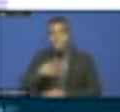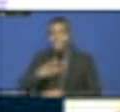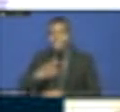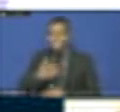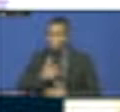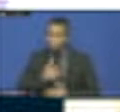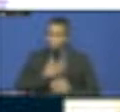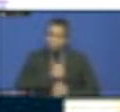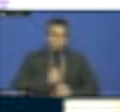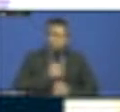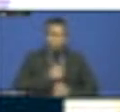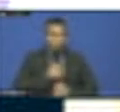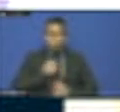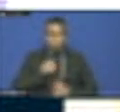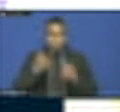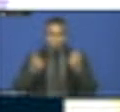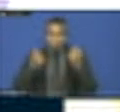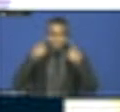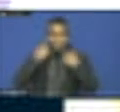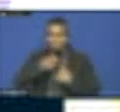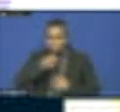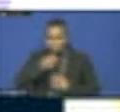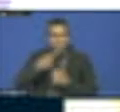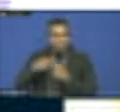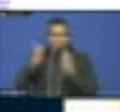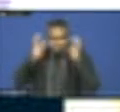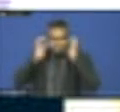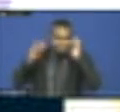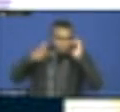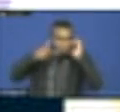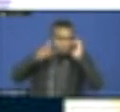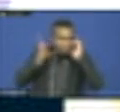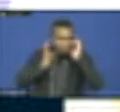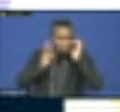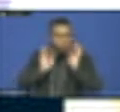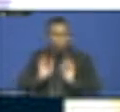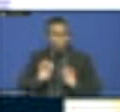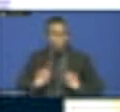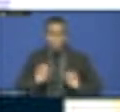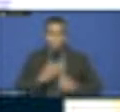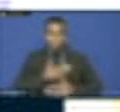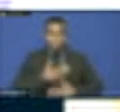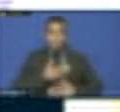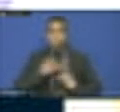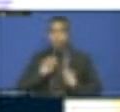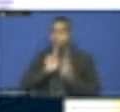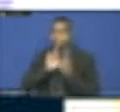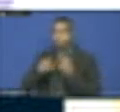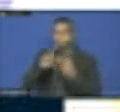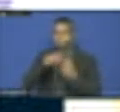In Zimbabwe, we have made a conscious decision, which is now constitutional,